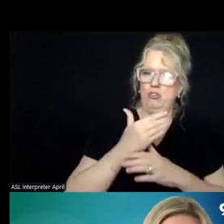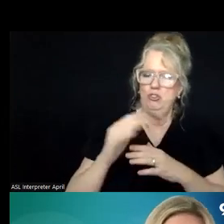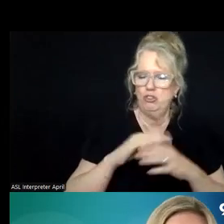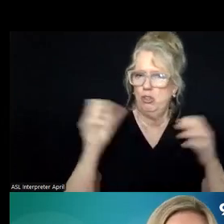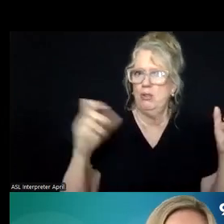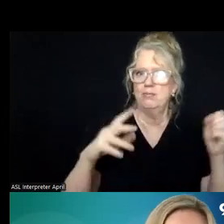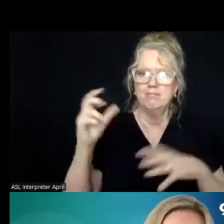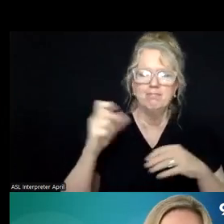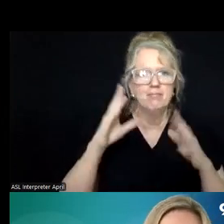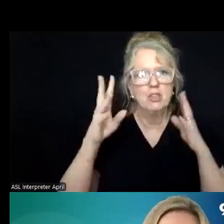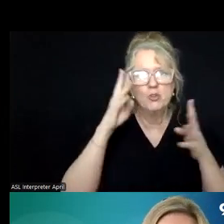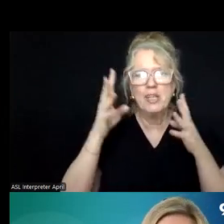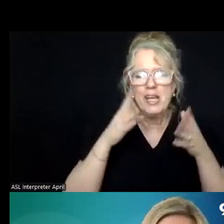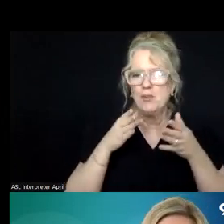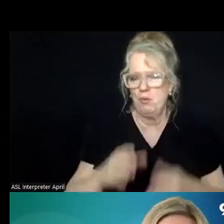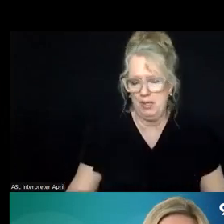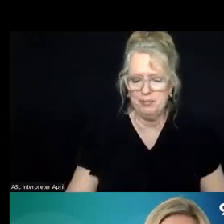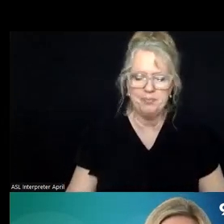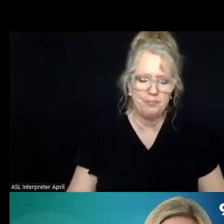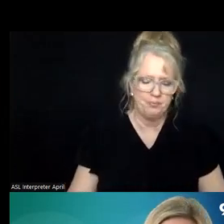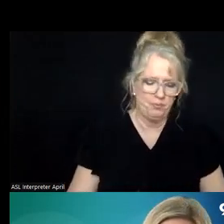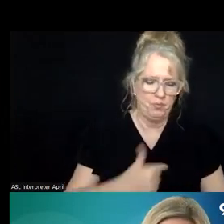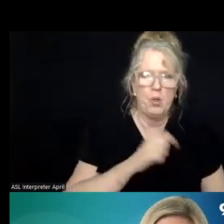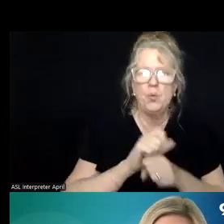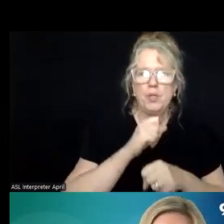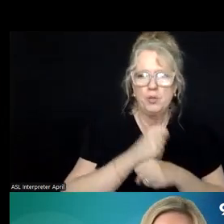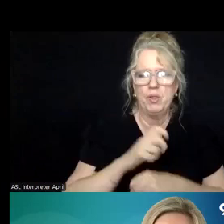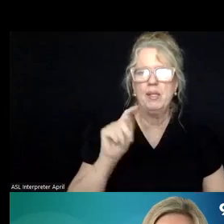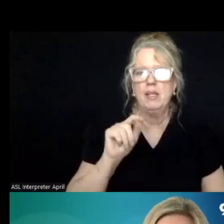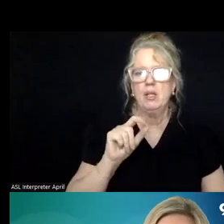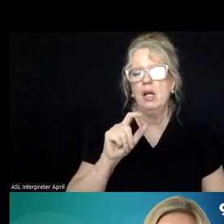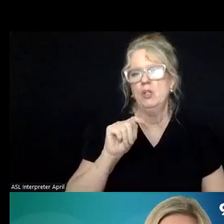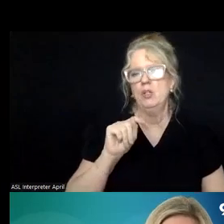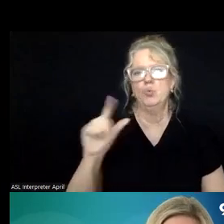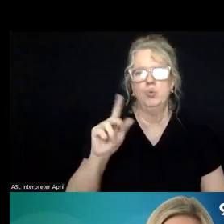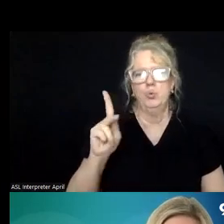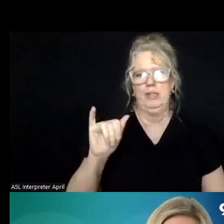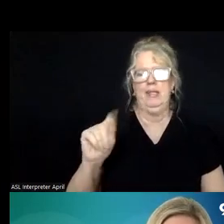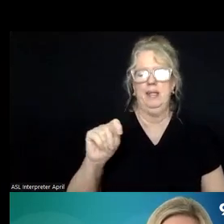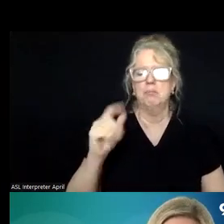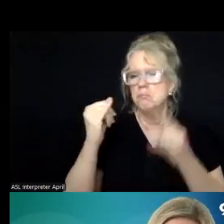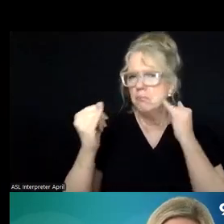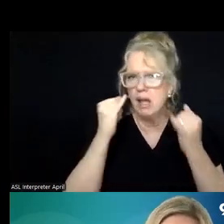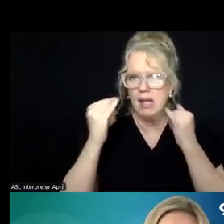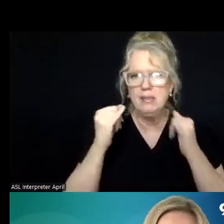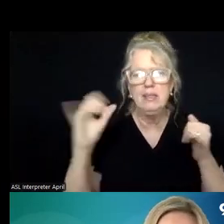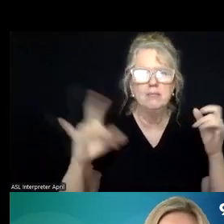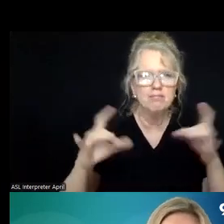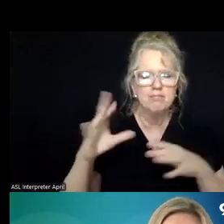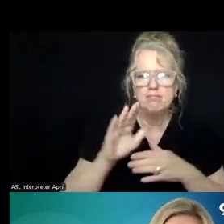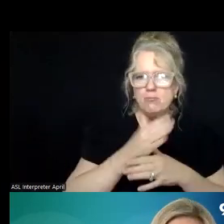creative way. Um, we will be creating a digital toolkit that will have some ideas and some materials